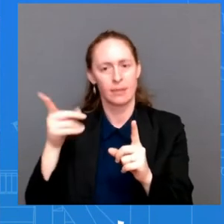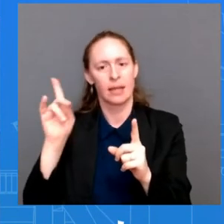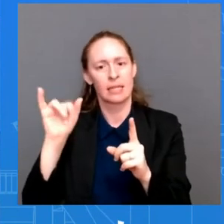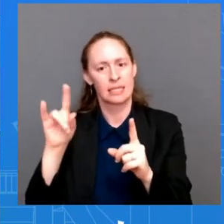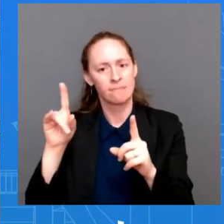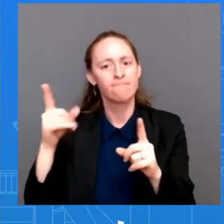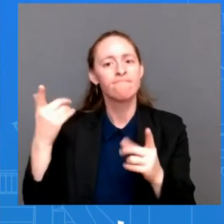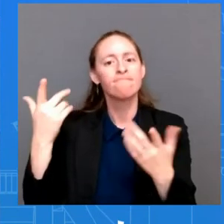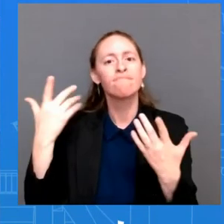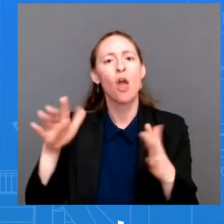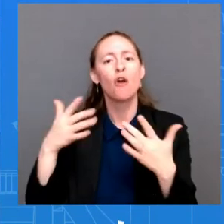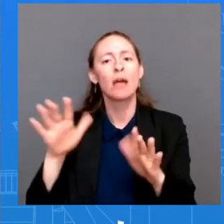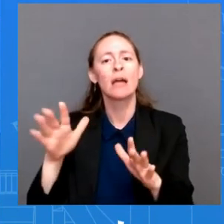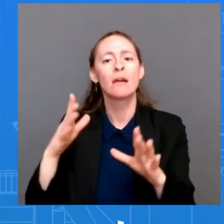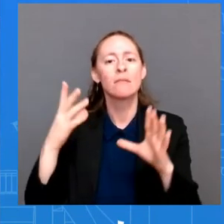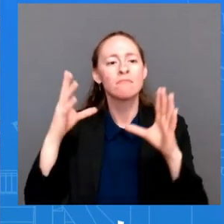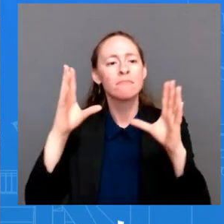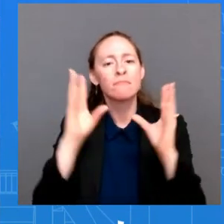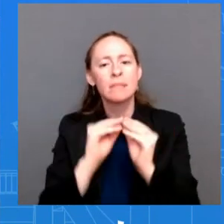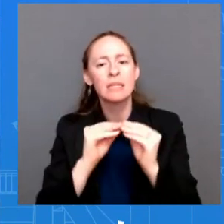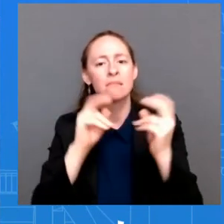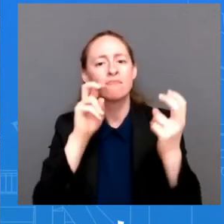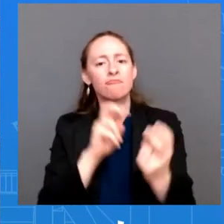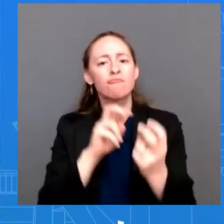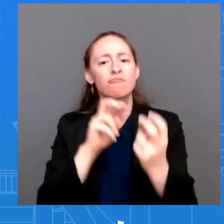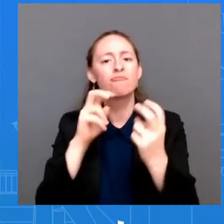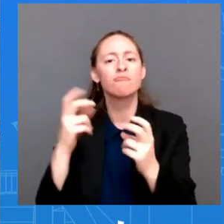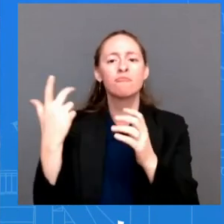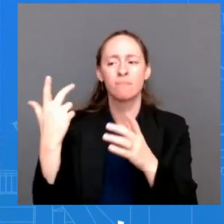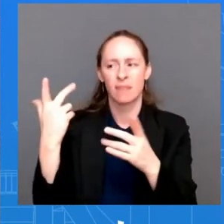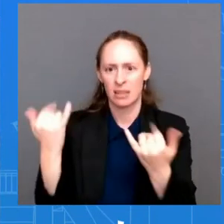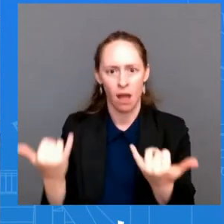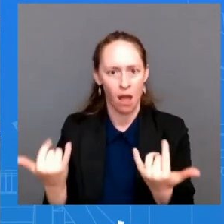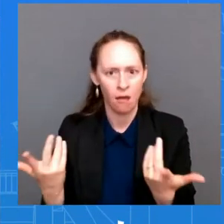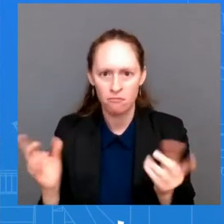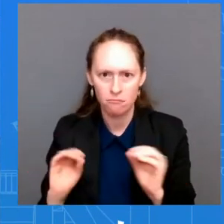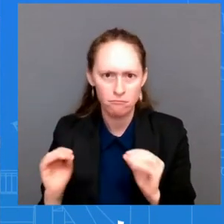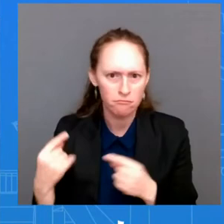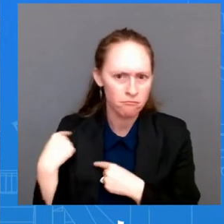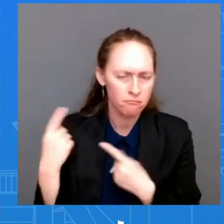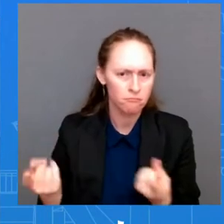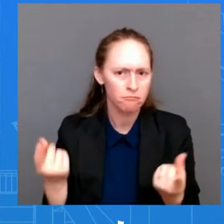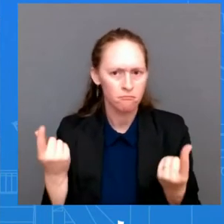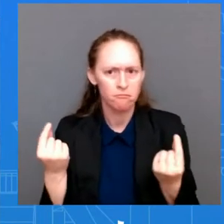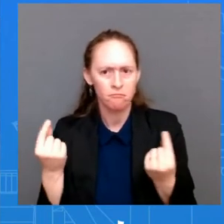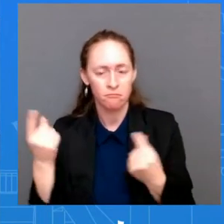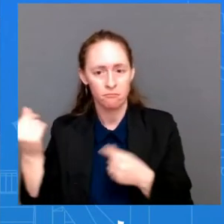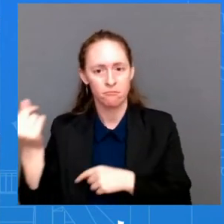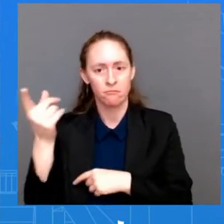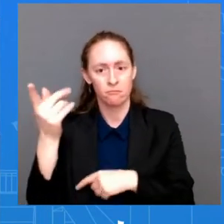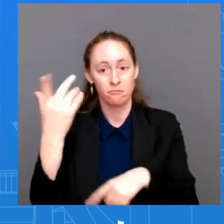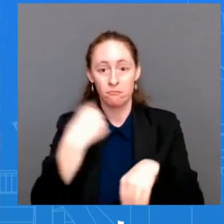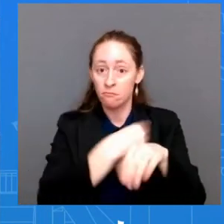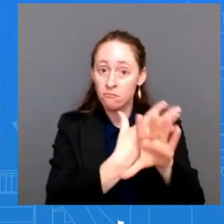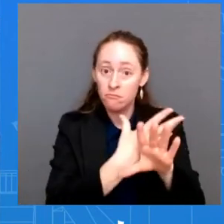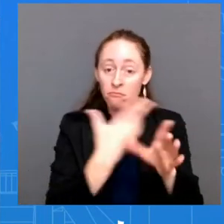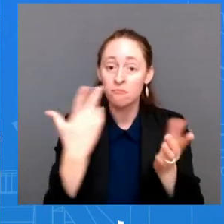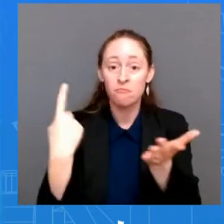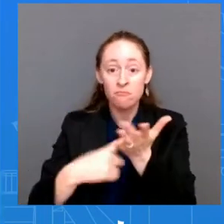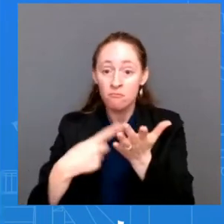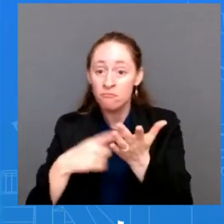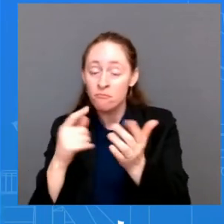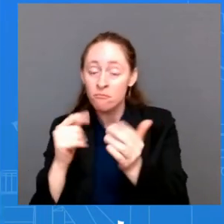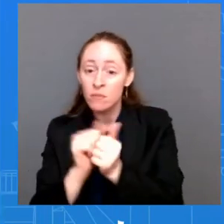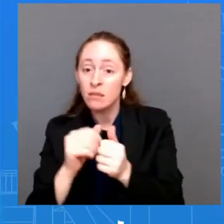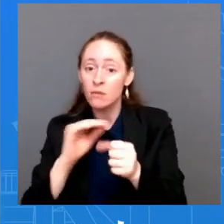nothing today can you give us some sort of uh is he on the phone with lawmakers with his economic team his kobe team what is the present today again the